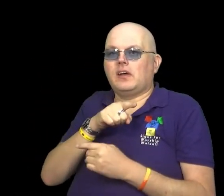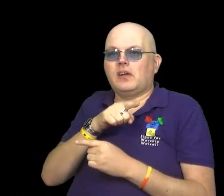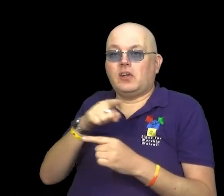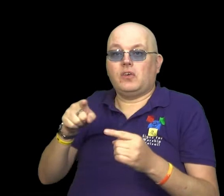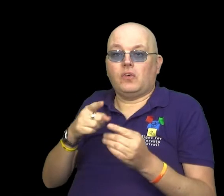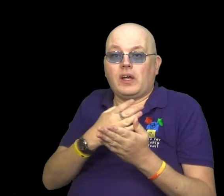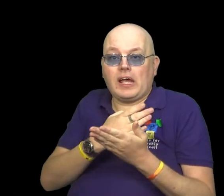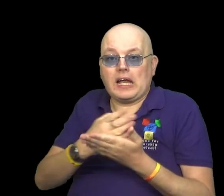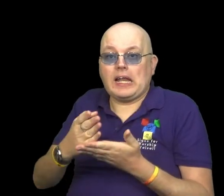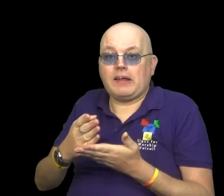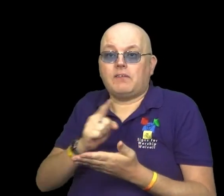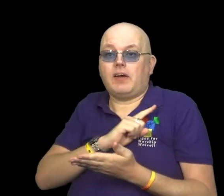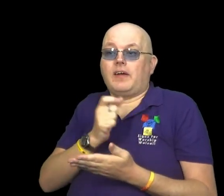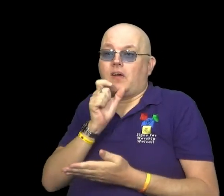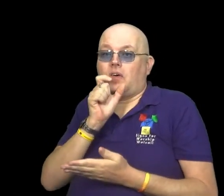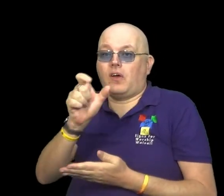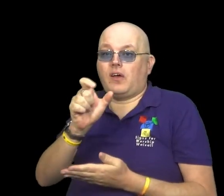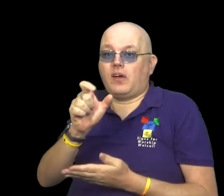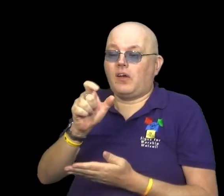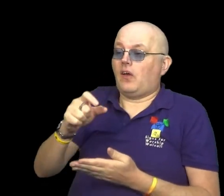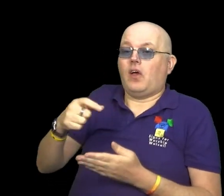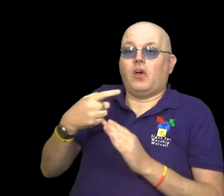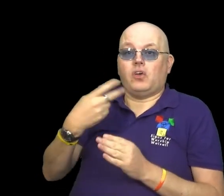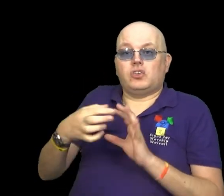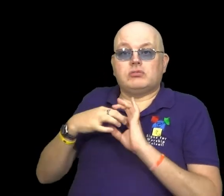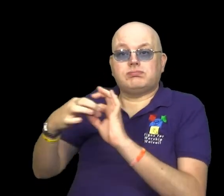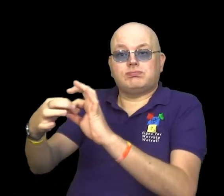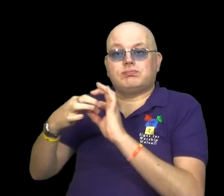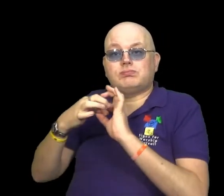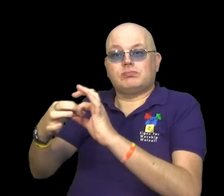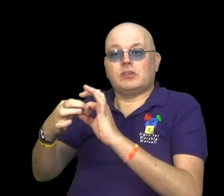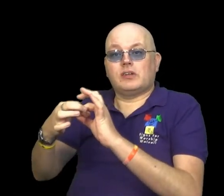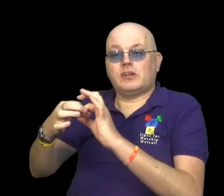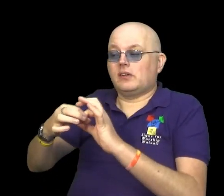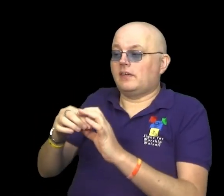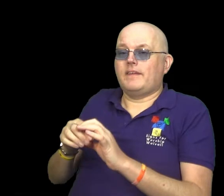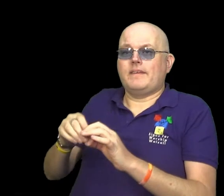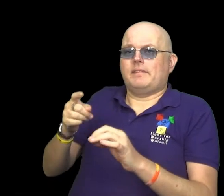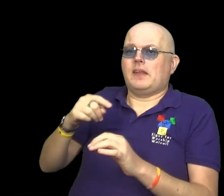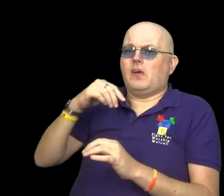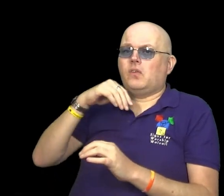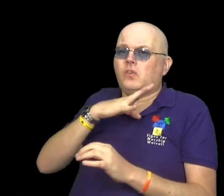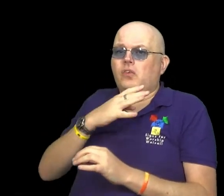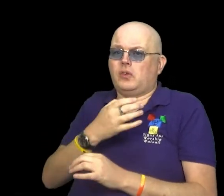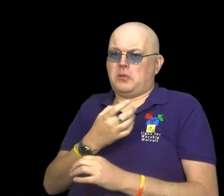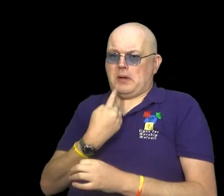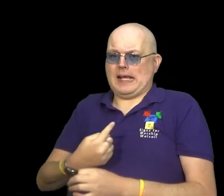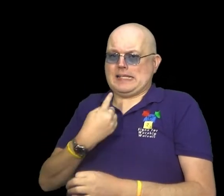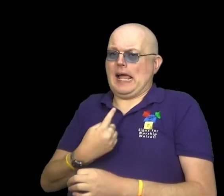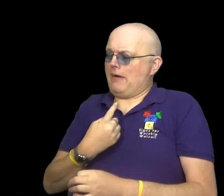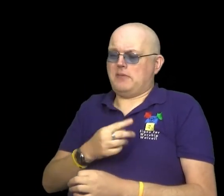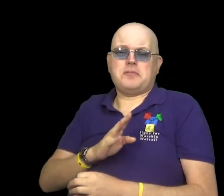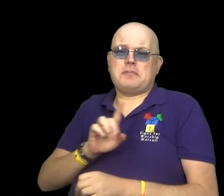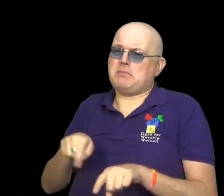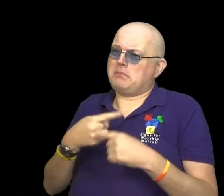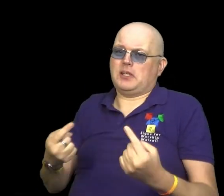I have spoke to you. Remain in me as I also remain in you. No branch can bear fruit by itself. It must